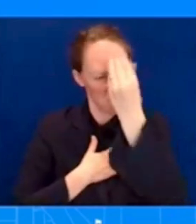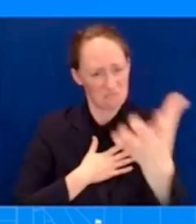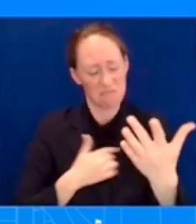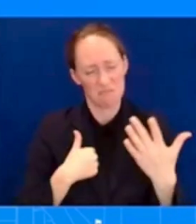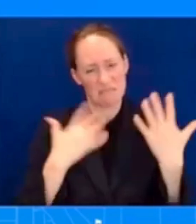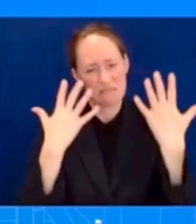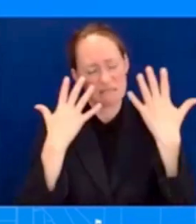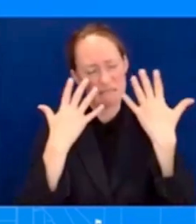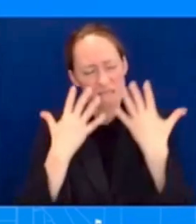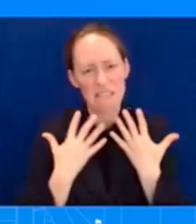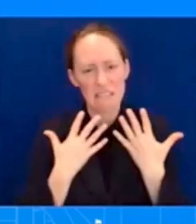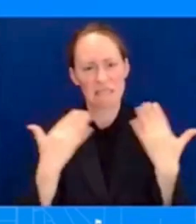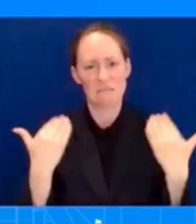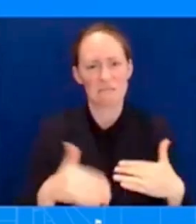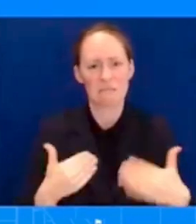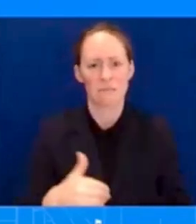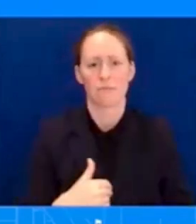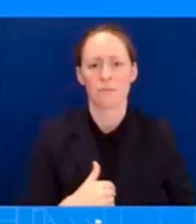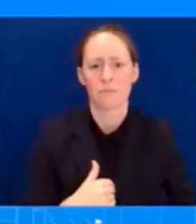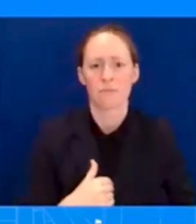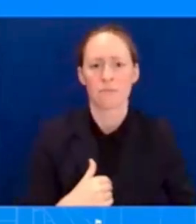hearts go out to his family.